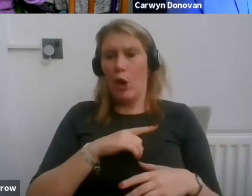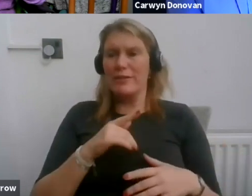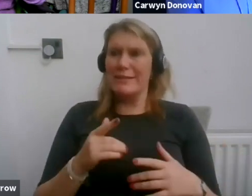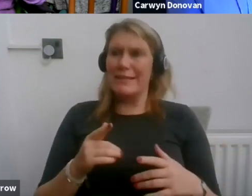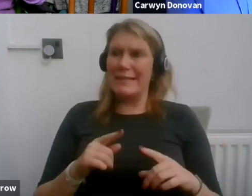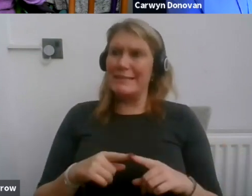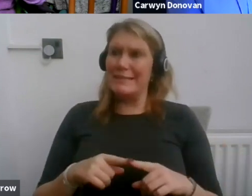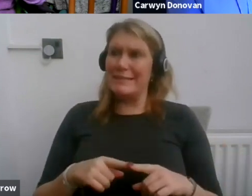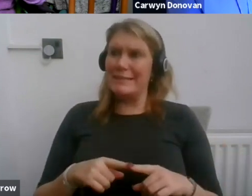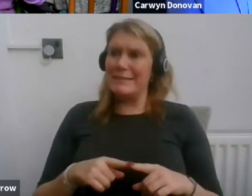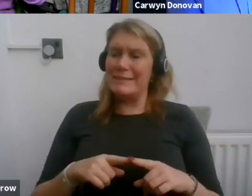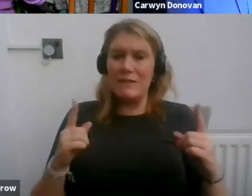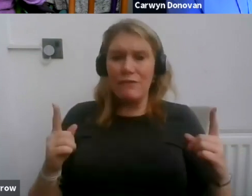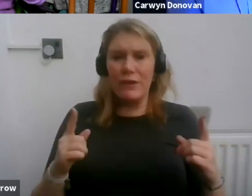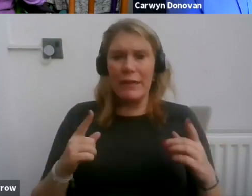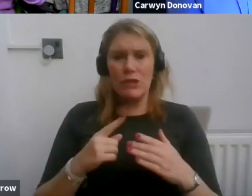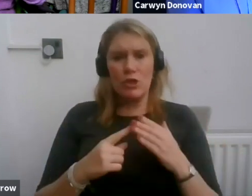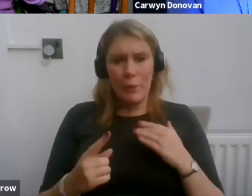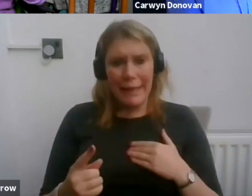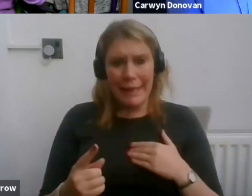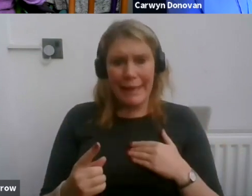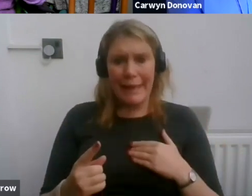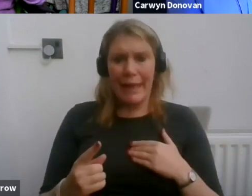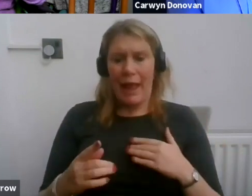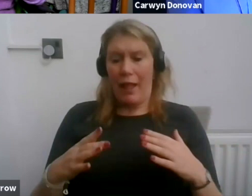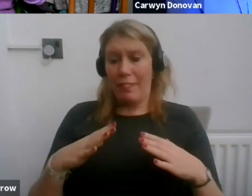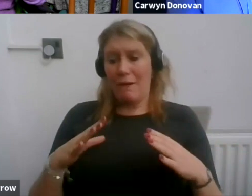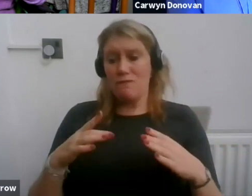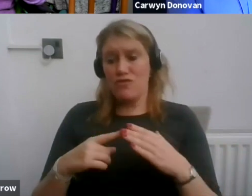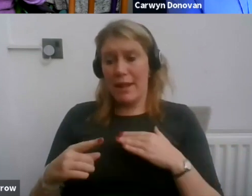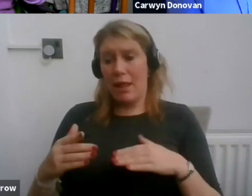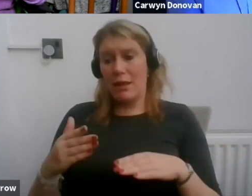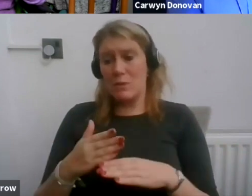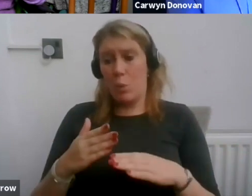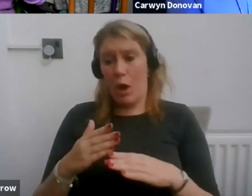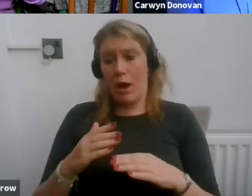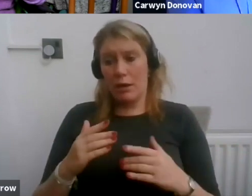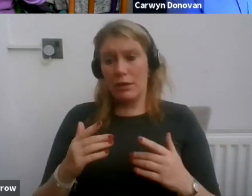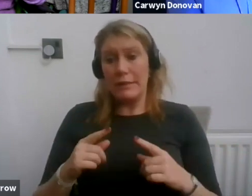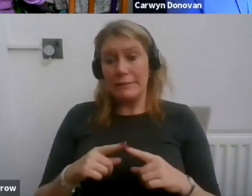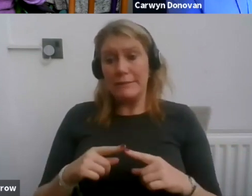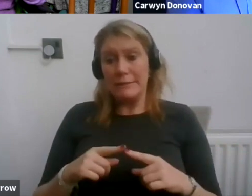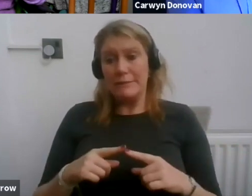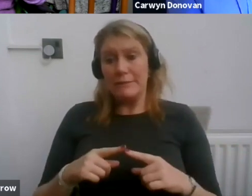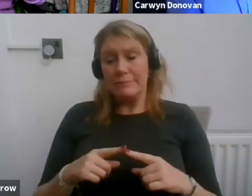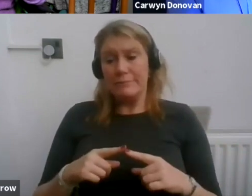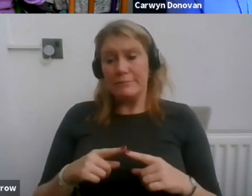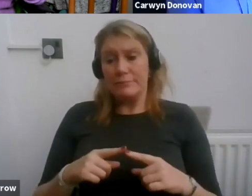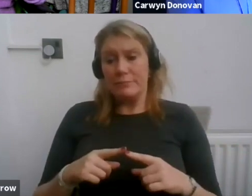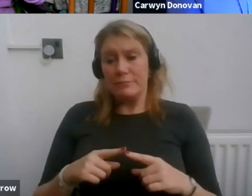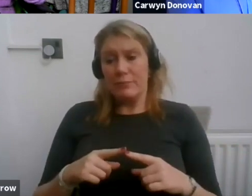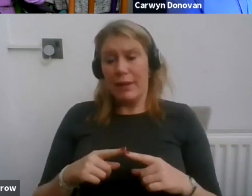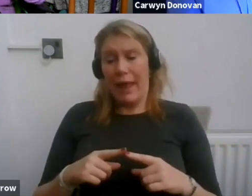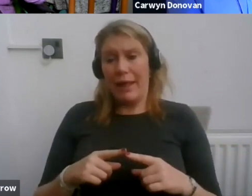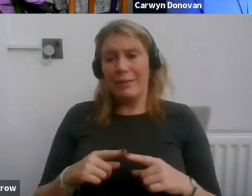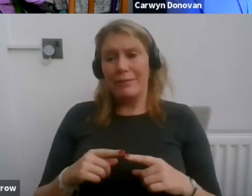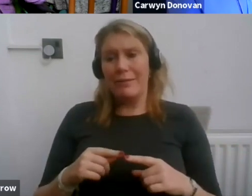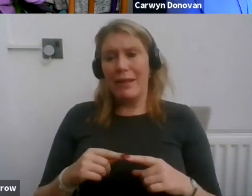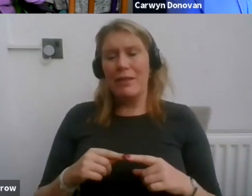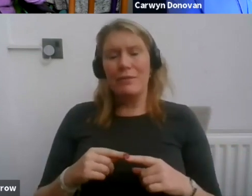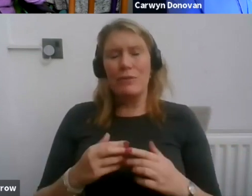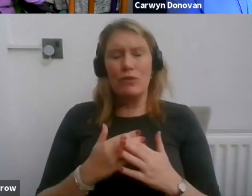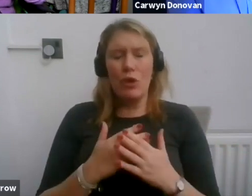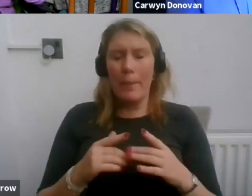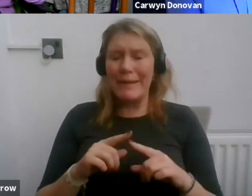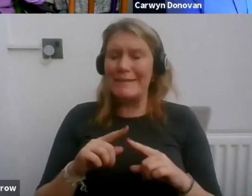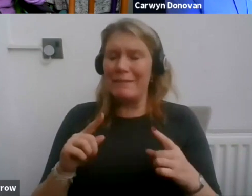unique, the freelance nature of our work and the propensity to have many different engagers at